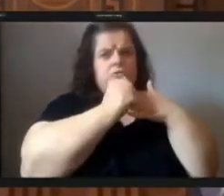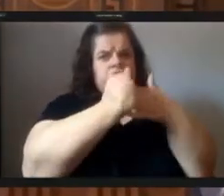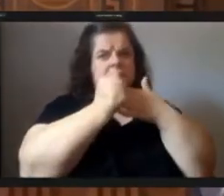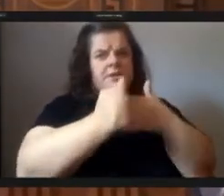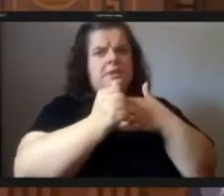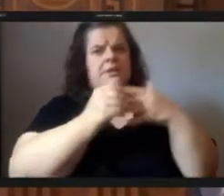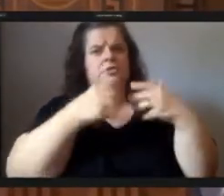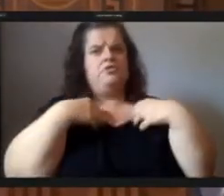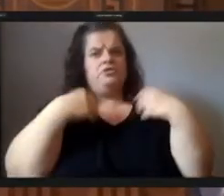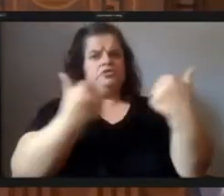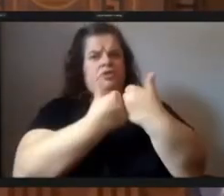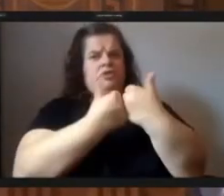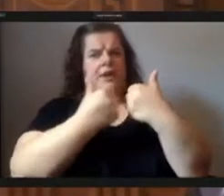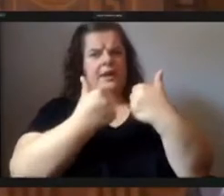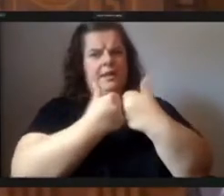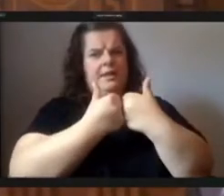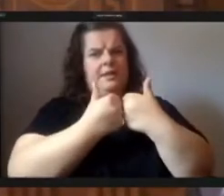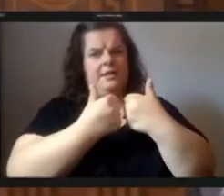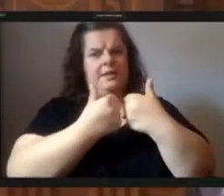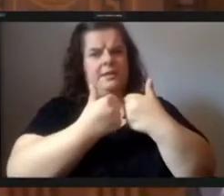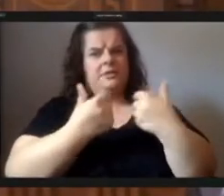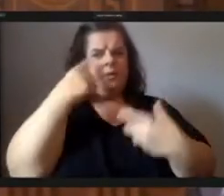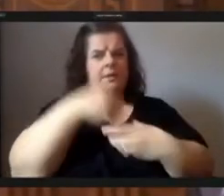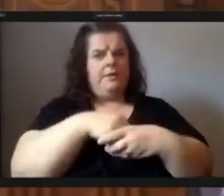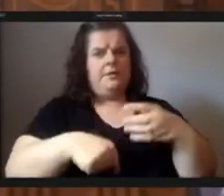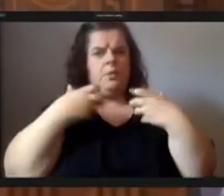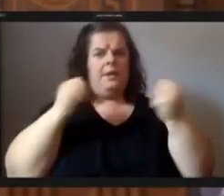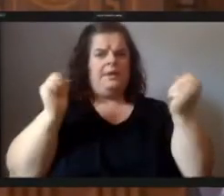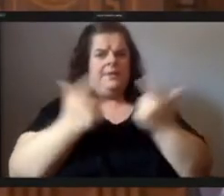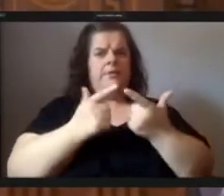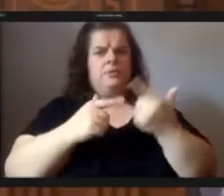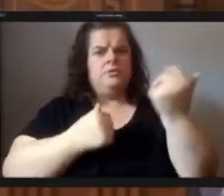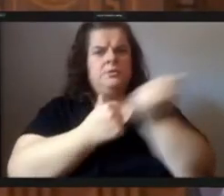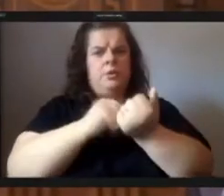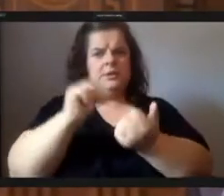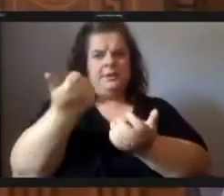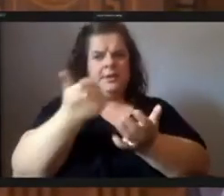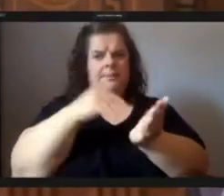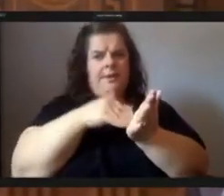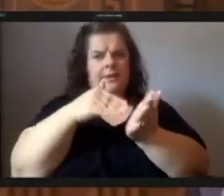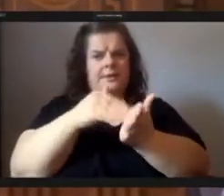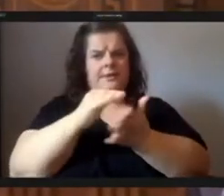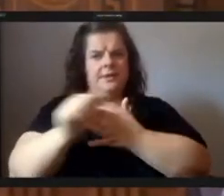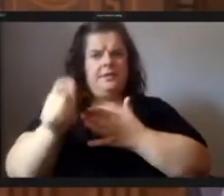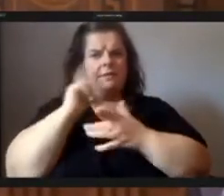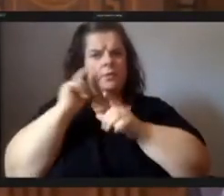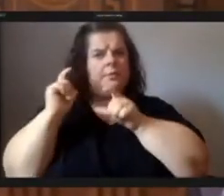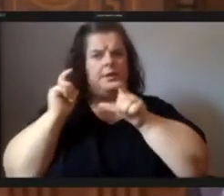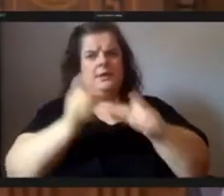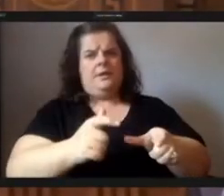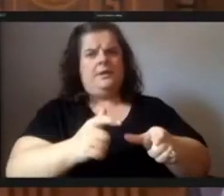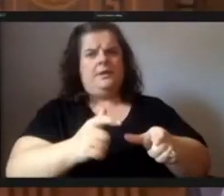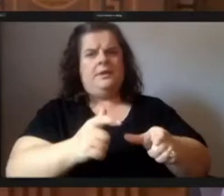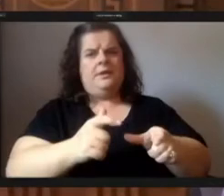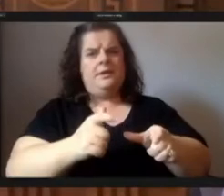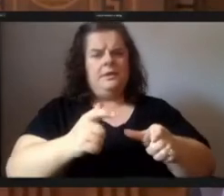everybody here to to support the 10 million dollars uh to be given to a food justice fund